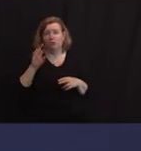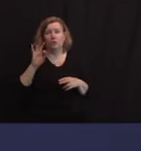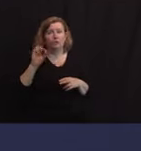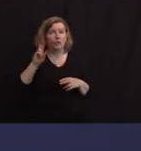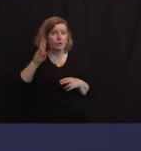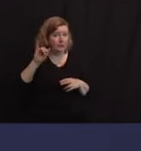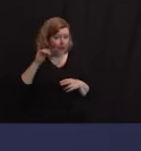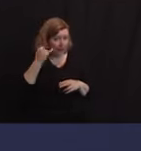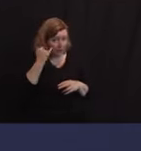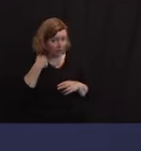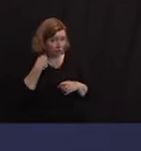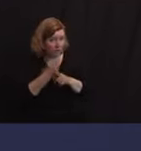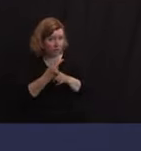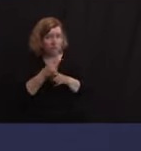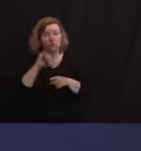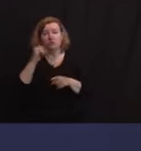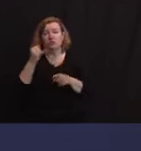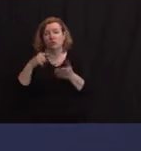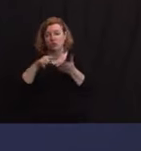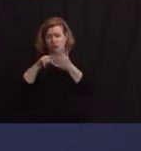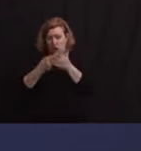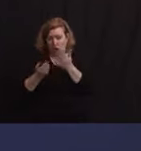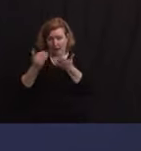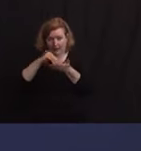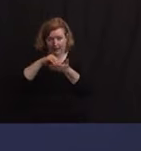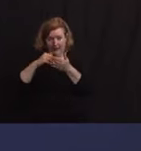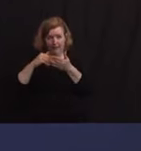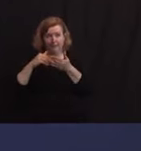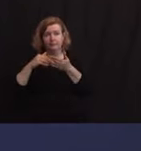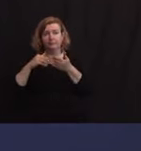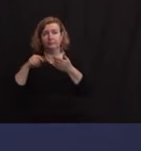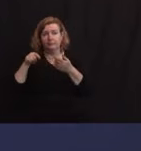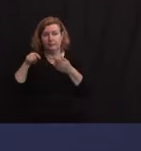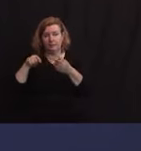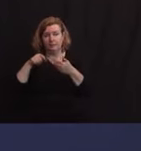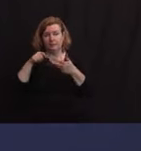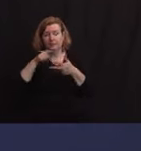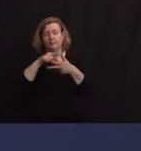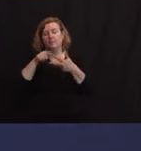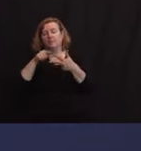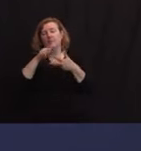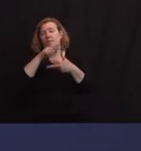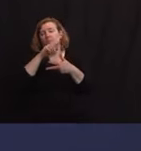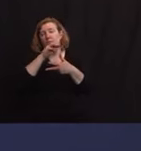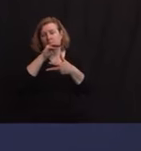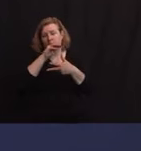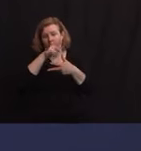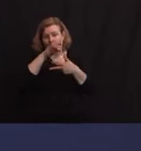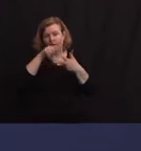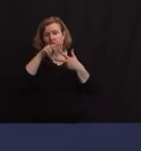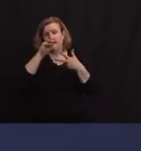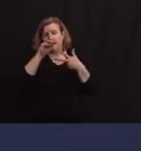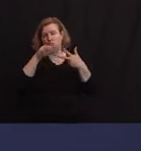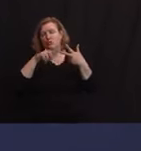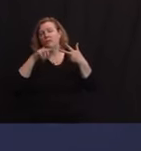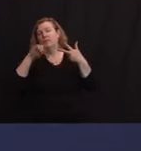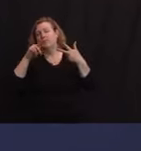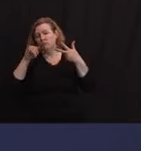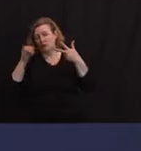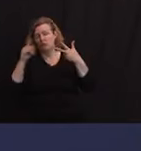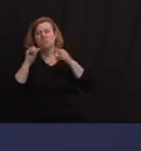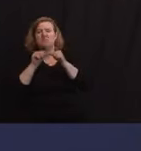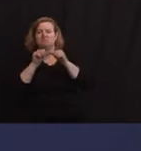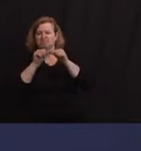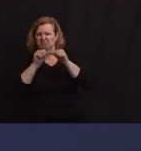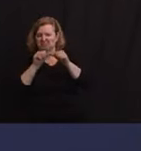some degree and Pfizer and Moderna stay steady, I reiterate what we've been saying now, Tina, for a couple of weeks. I have